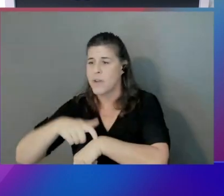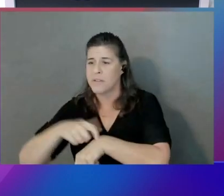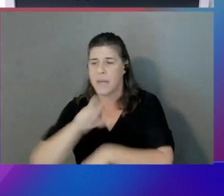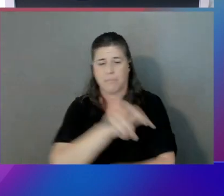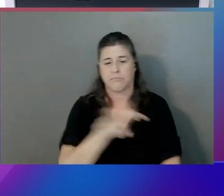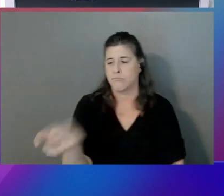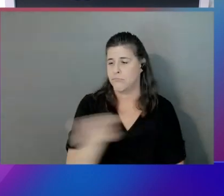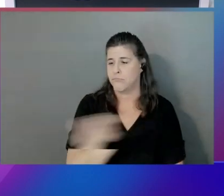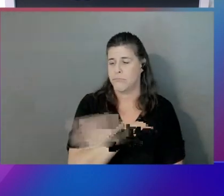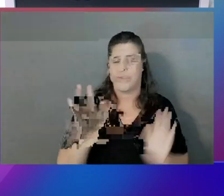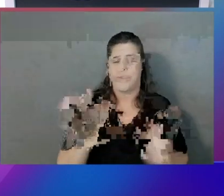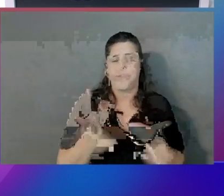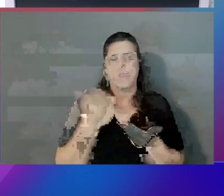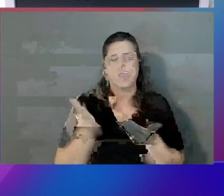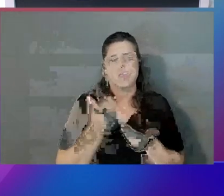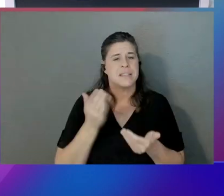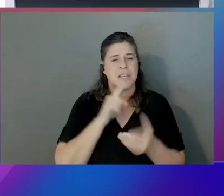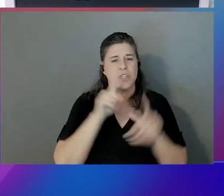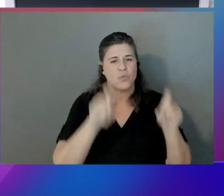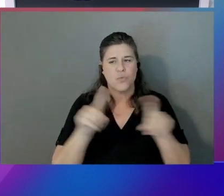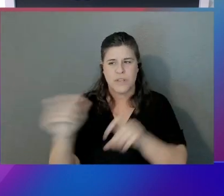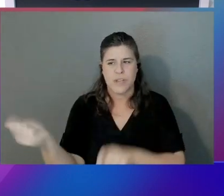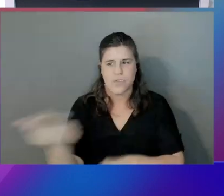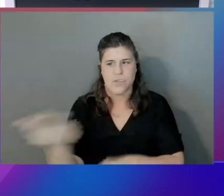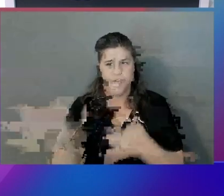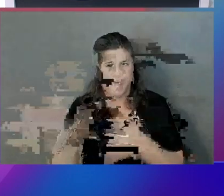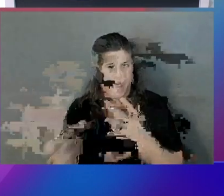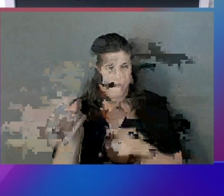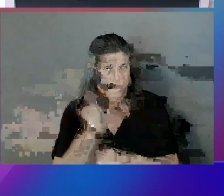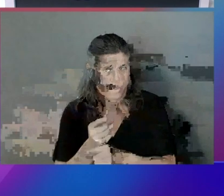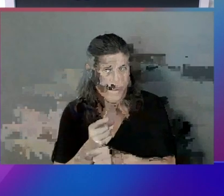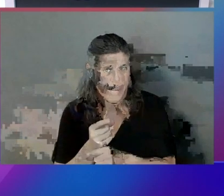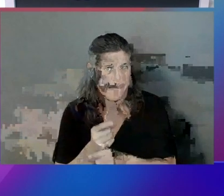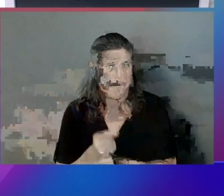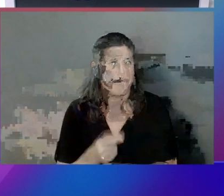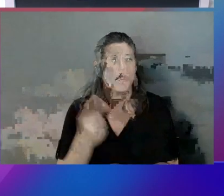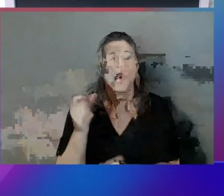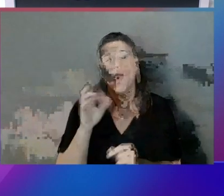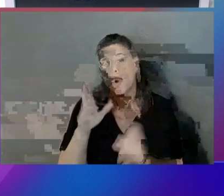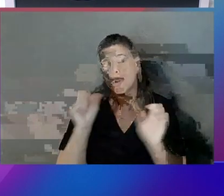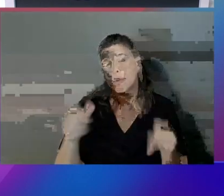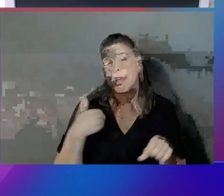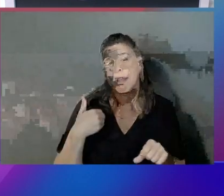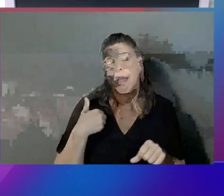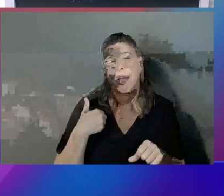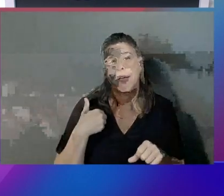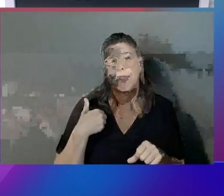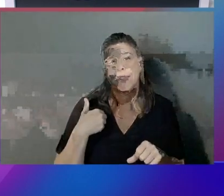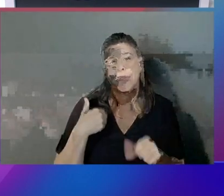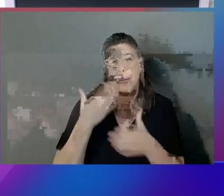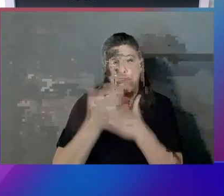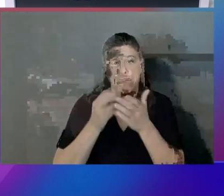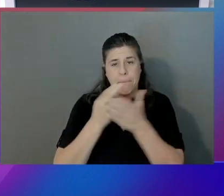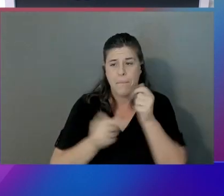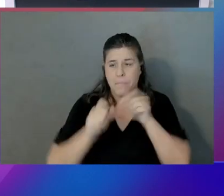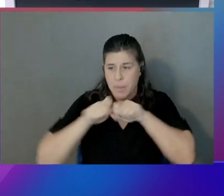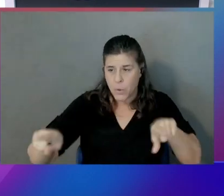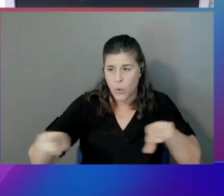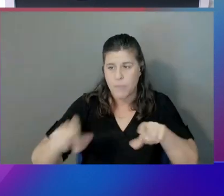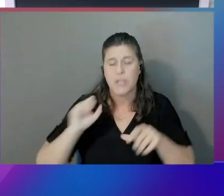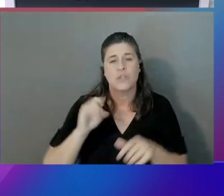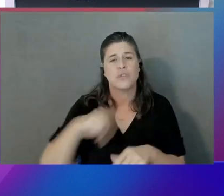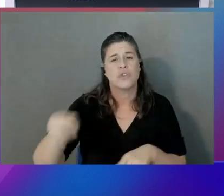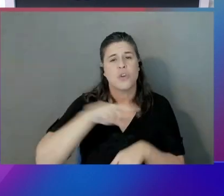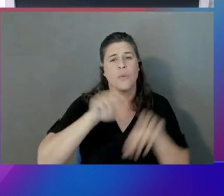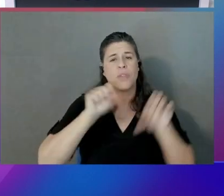probably test all these options, right? You can just or you can have both deployments. So this capability is part